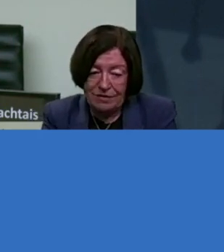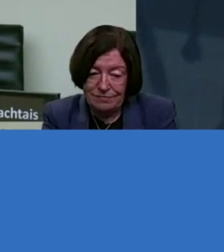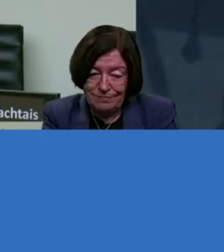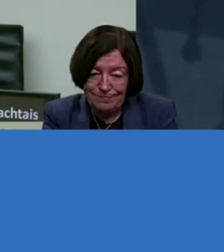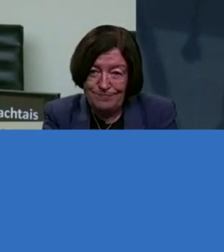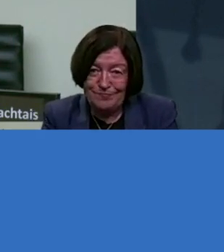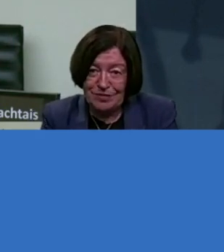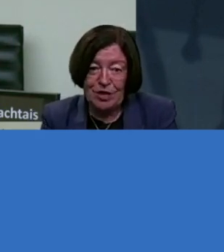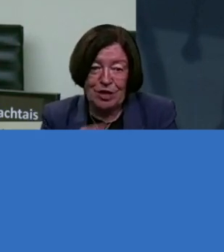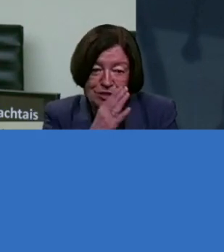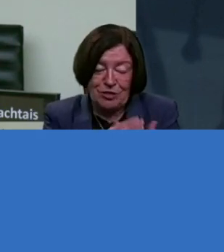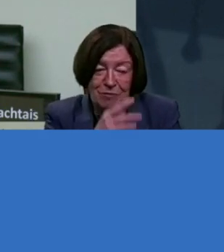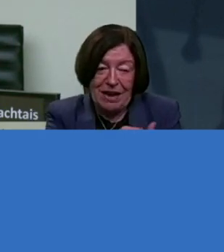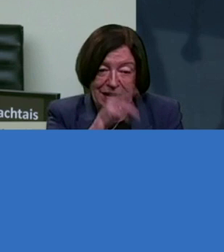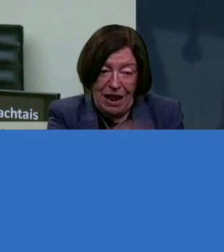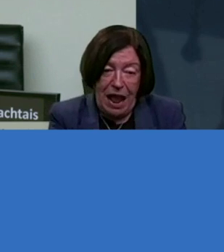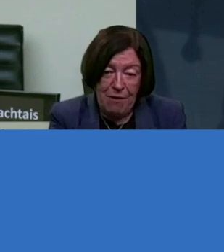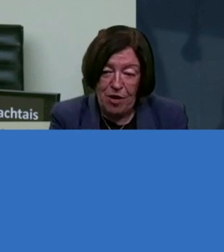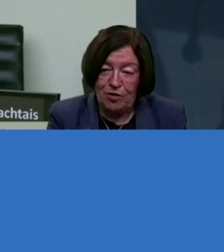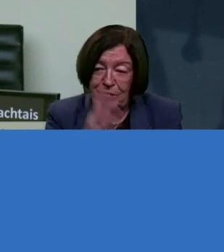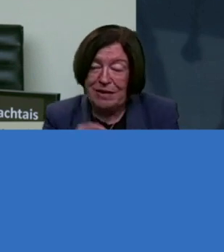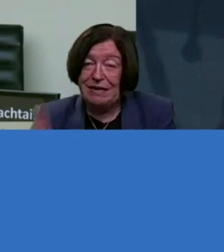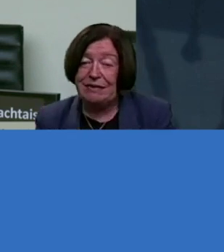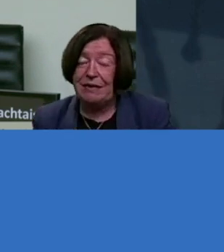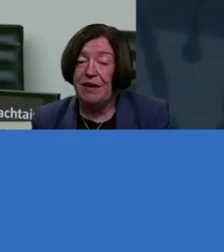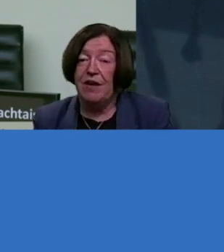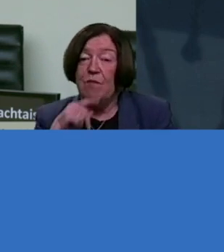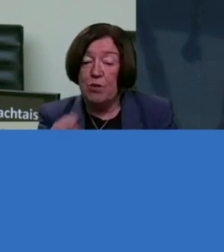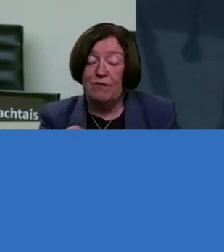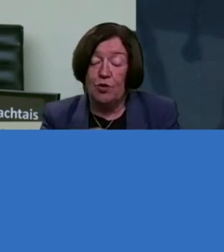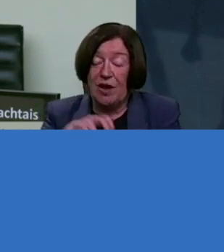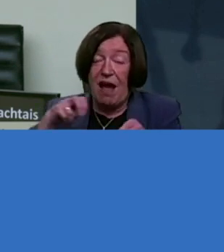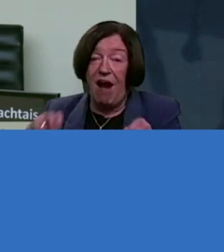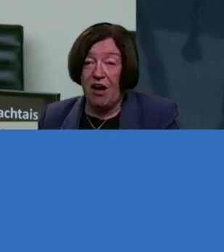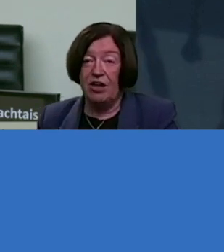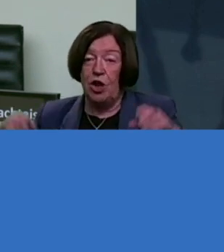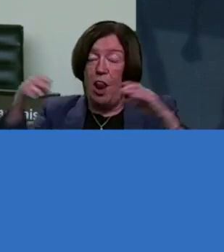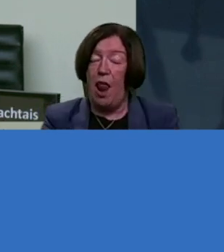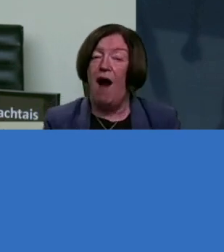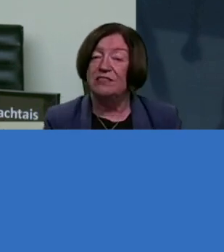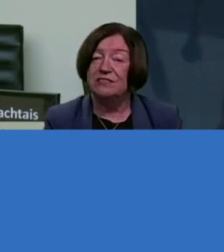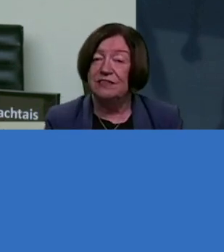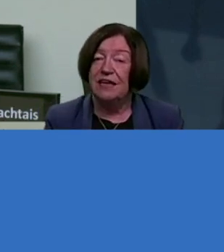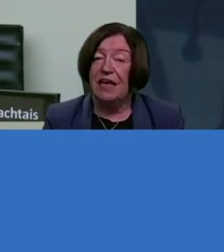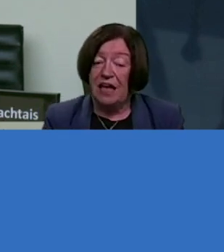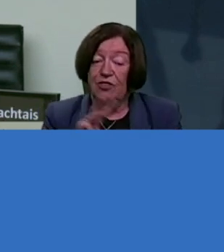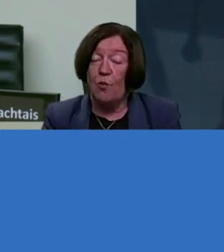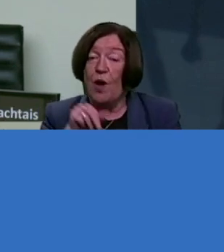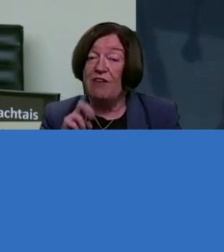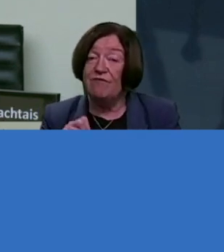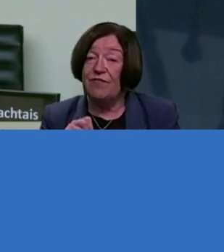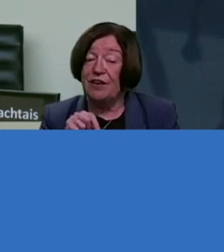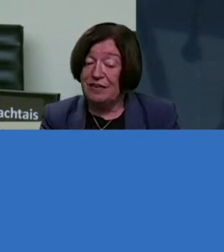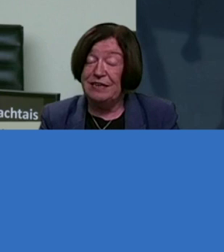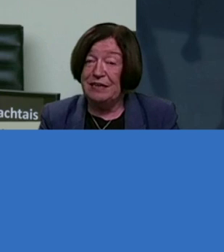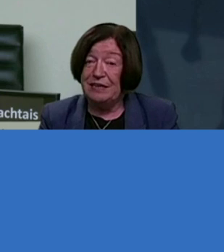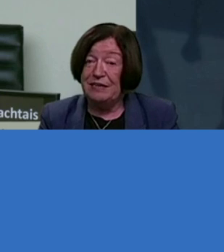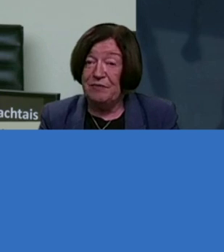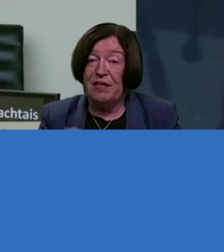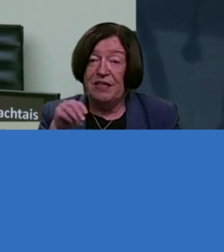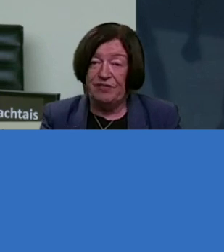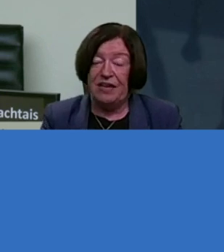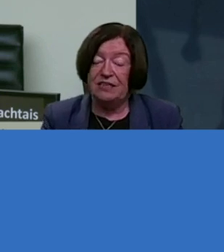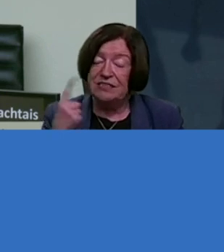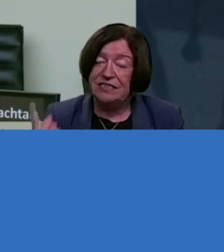sometimes they can and sometimes they can't. But if you step off, you're last. And the welfare benefit trap is, without doubt,